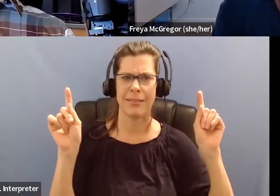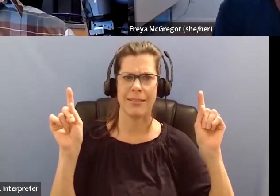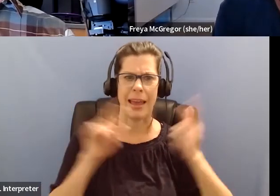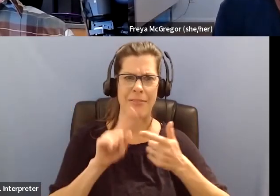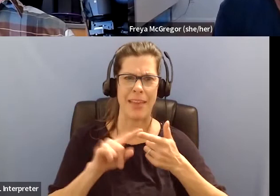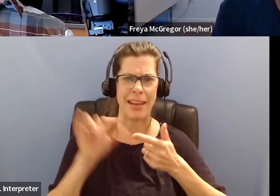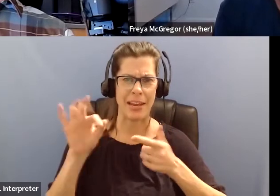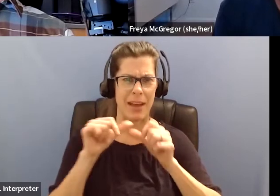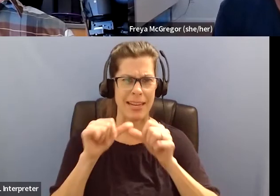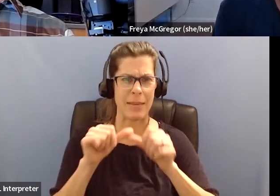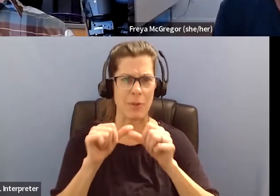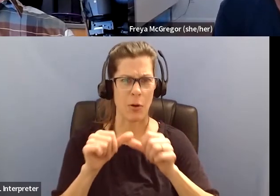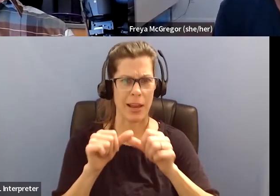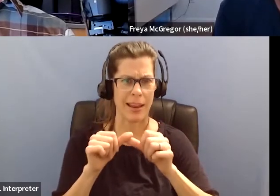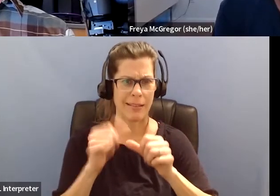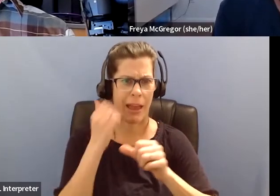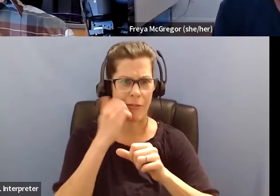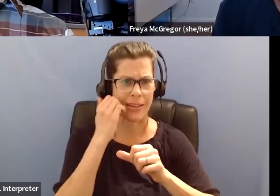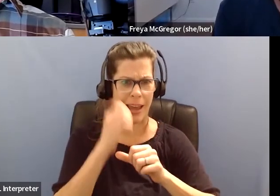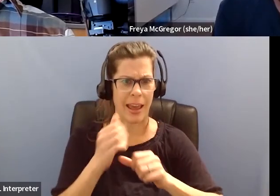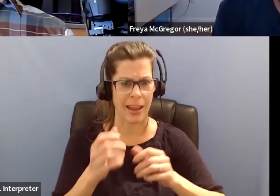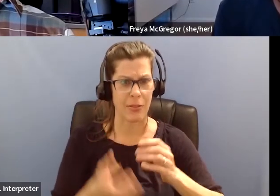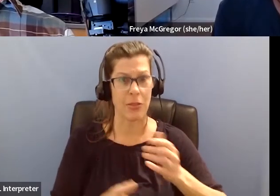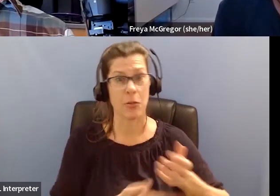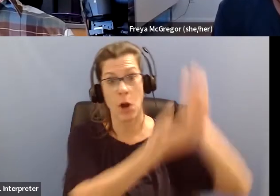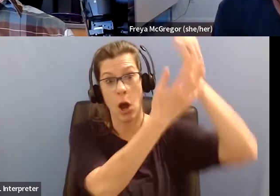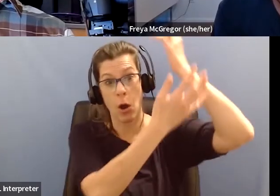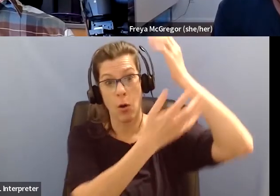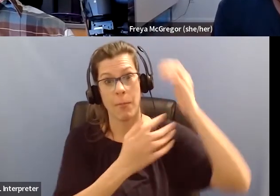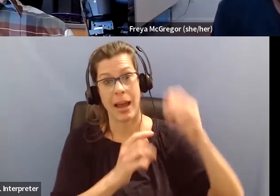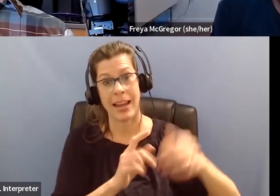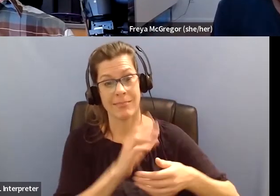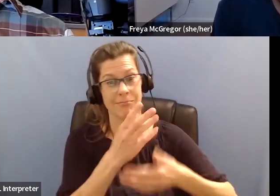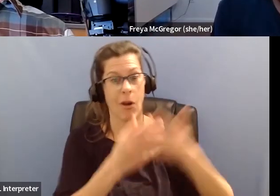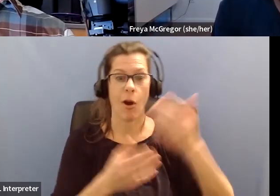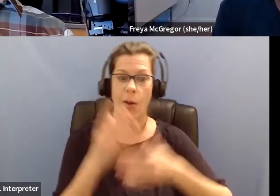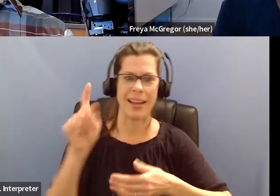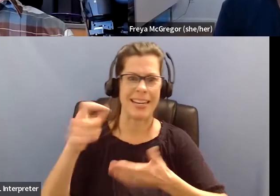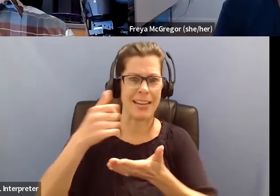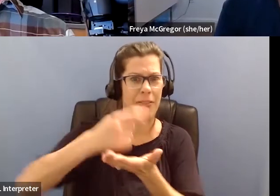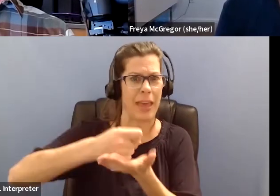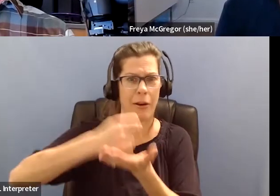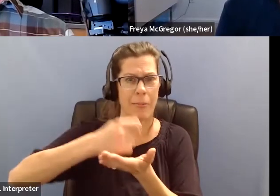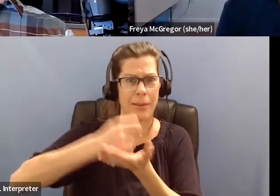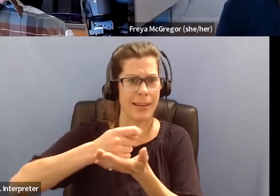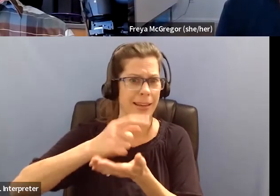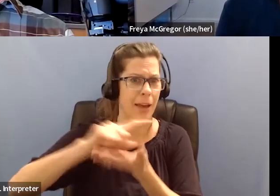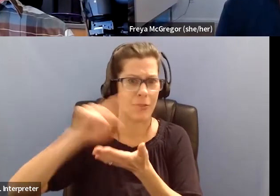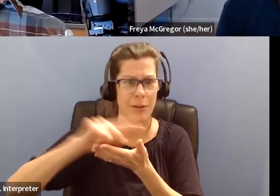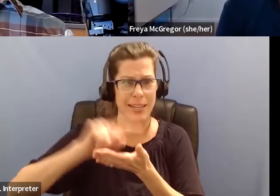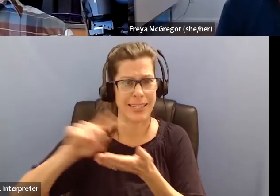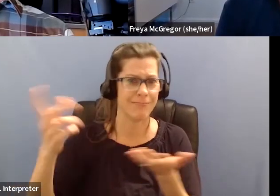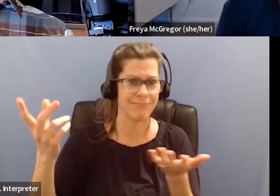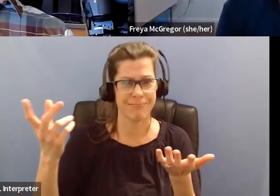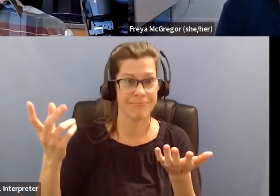full time. So, then that brought me into creating, and this is again on my website,